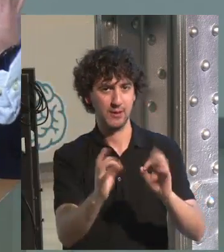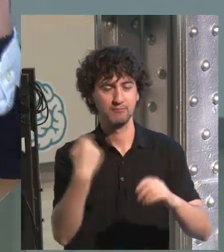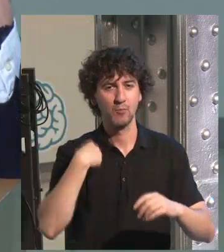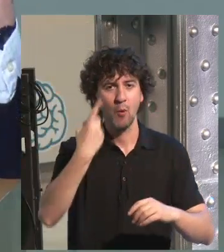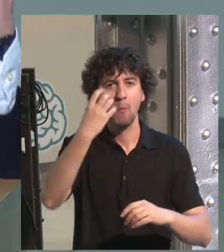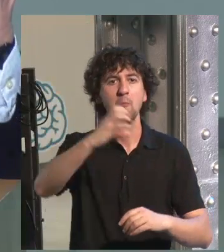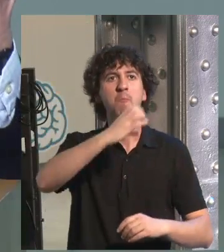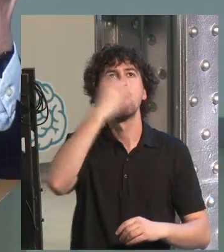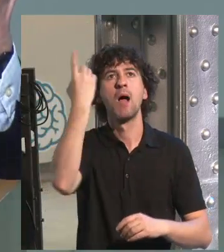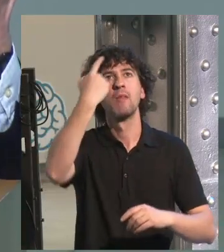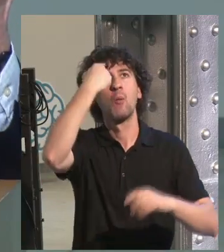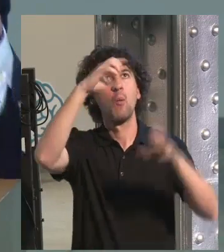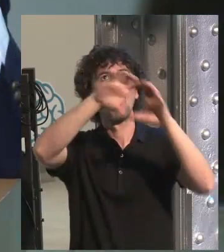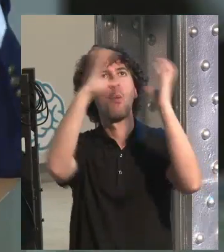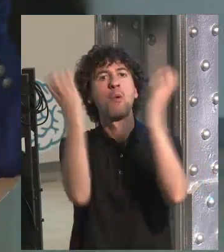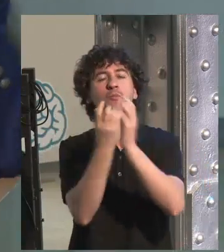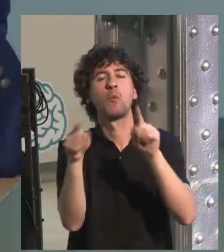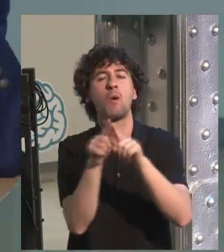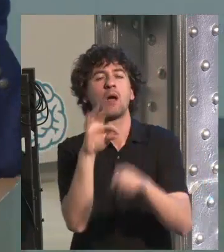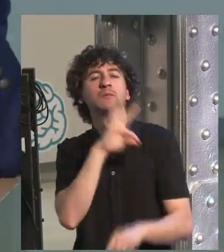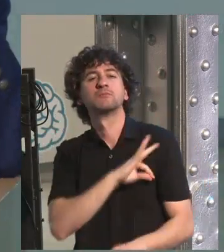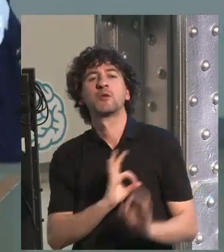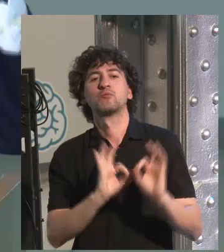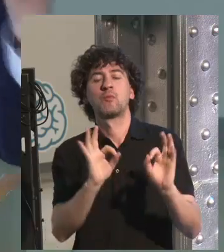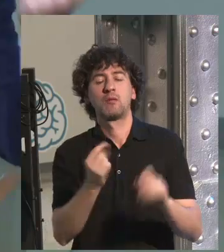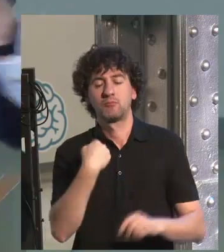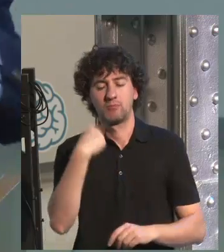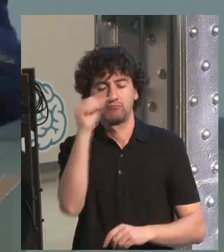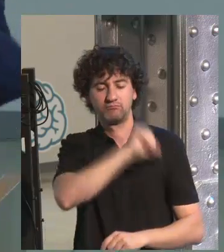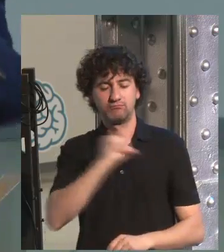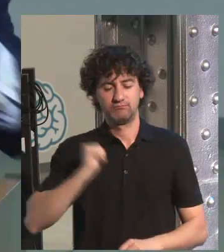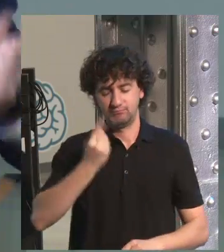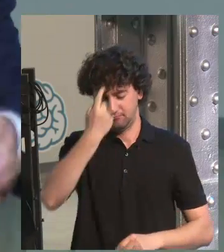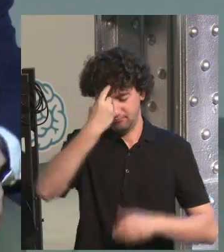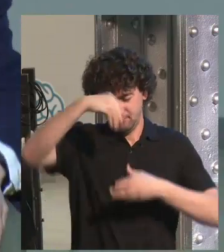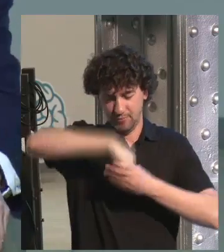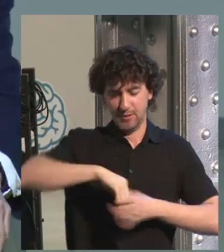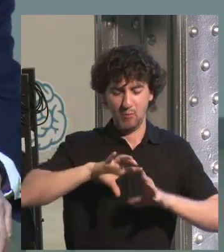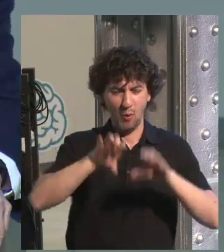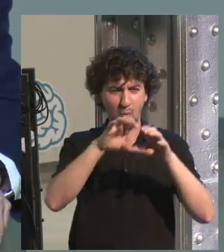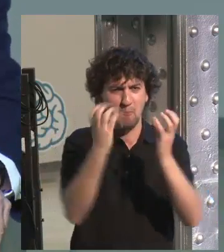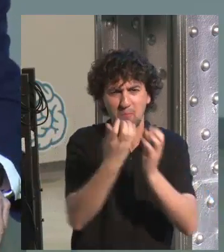intelligent ideas, this universal apple that he thought